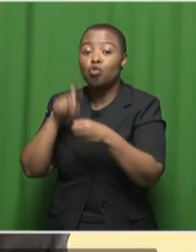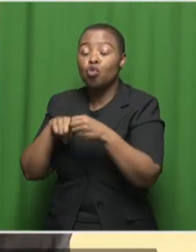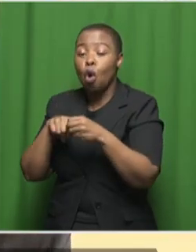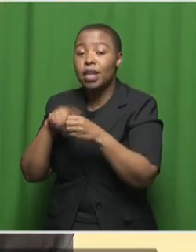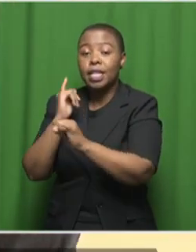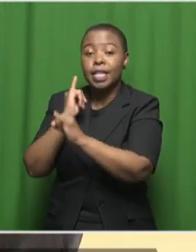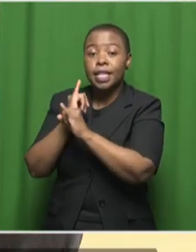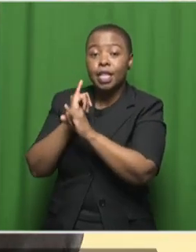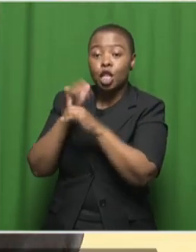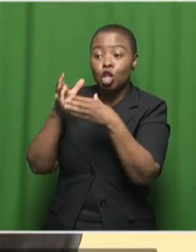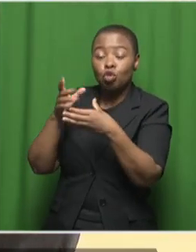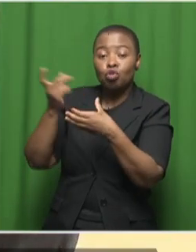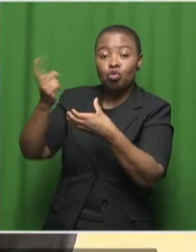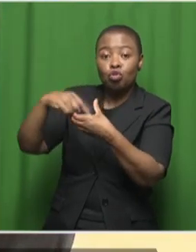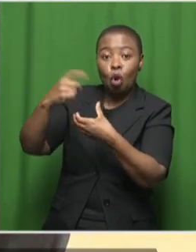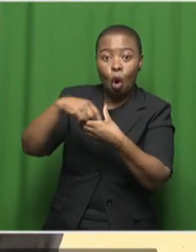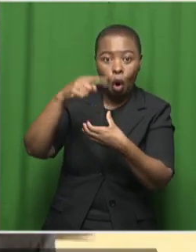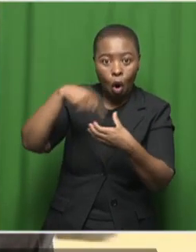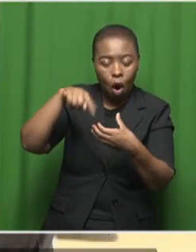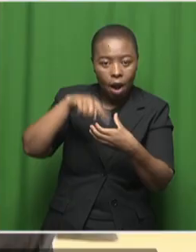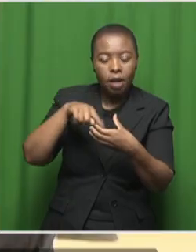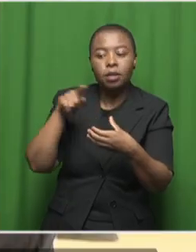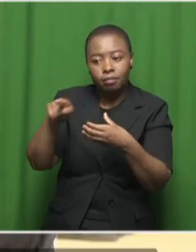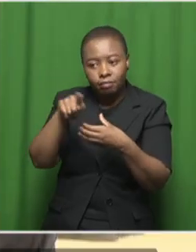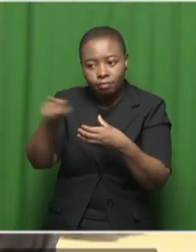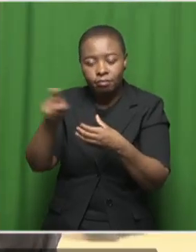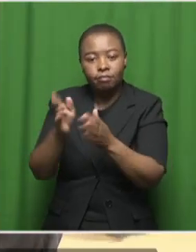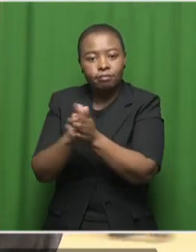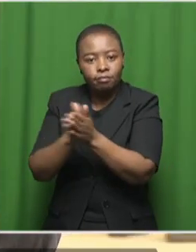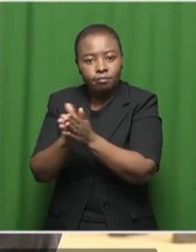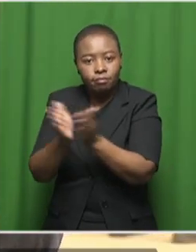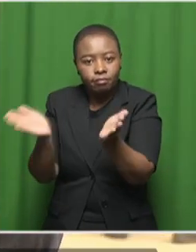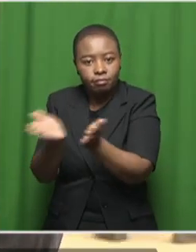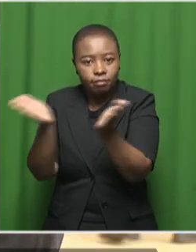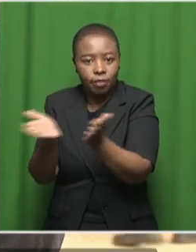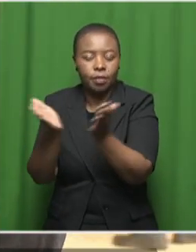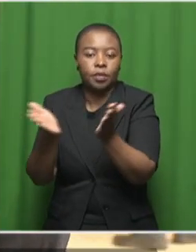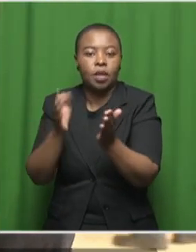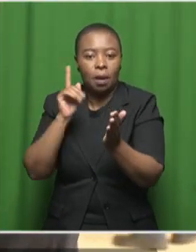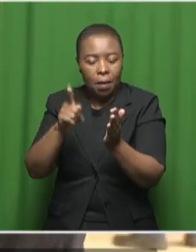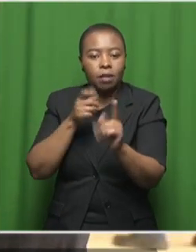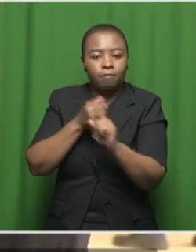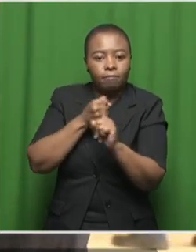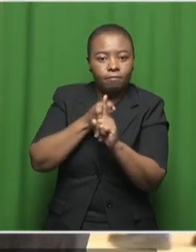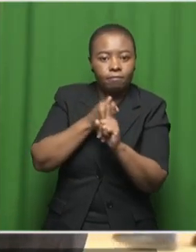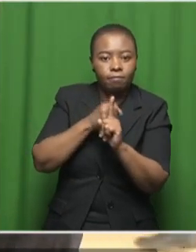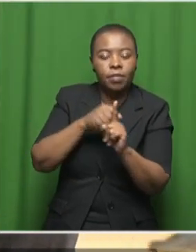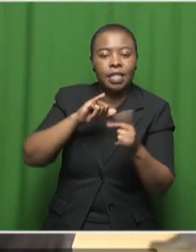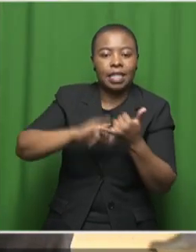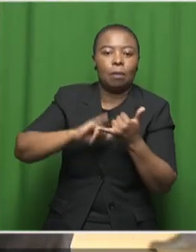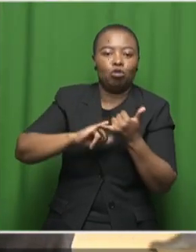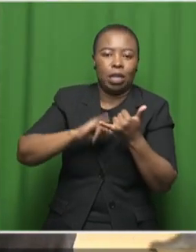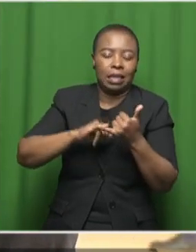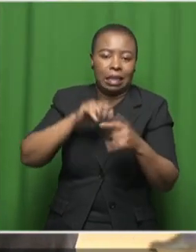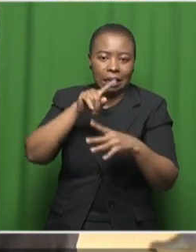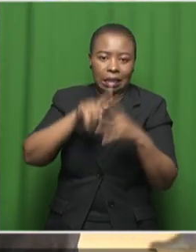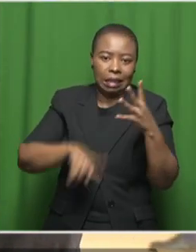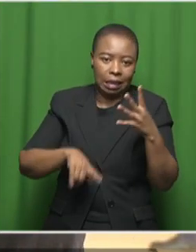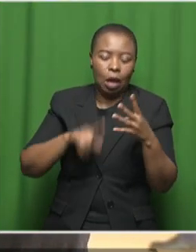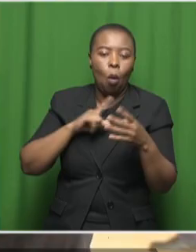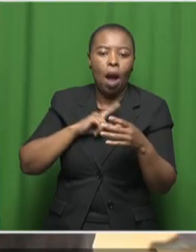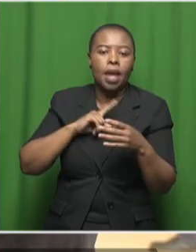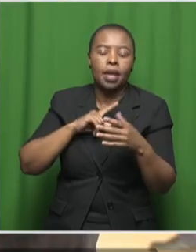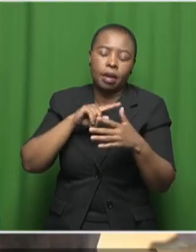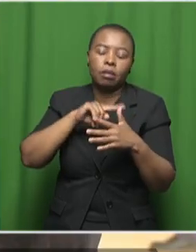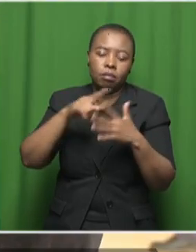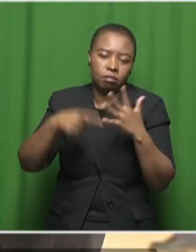really aspire to uh to pursue uh to this in the subjects because they are subjects that are there to ensure